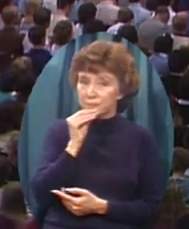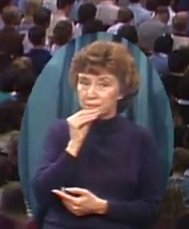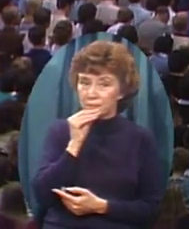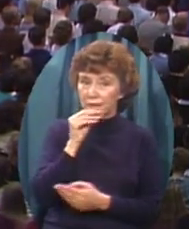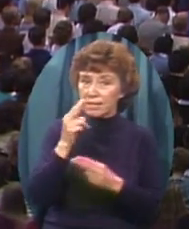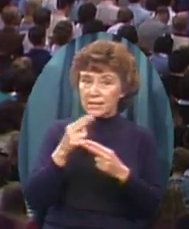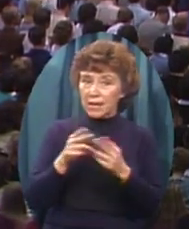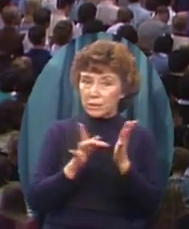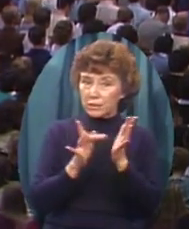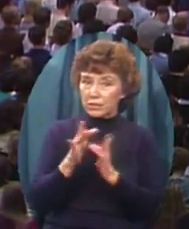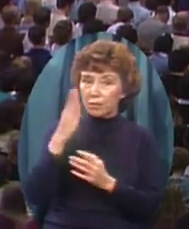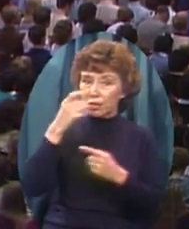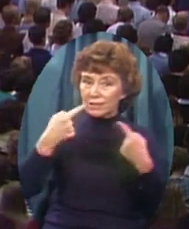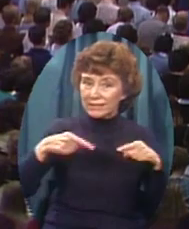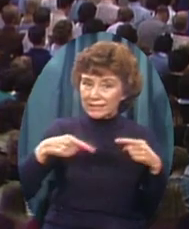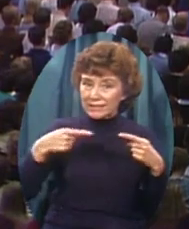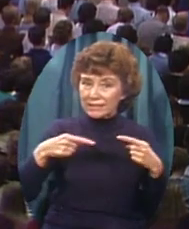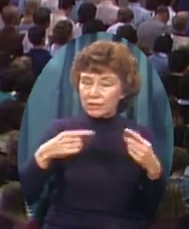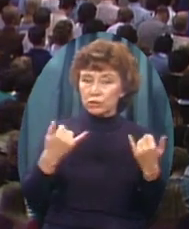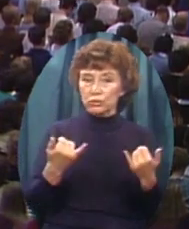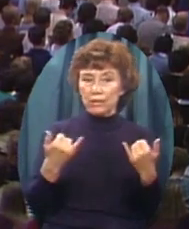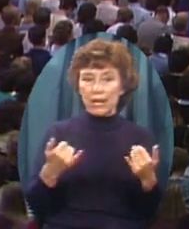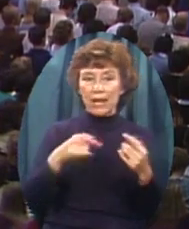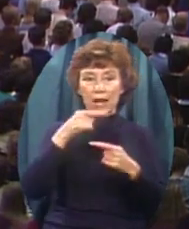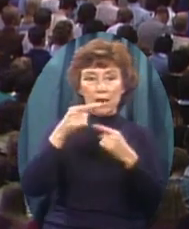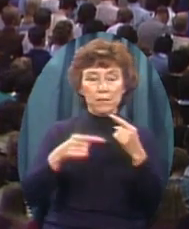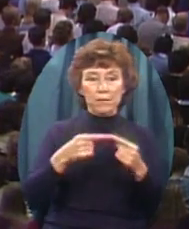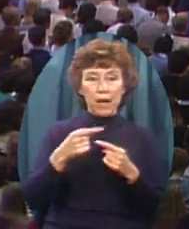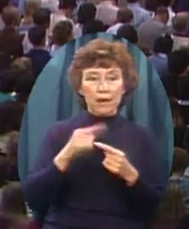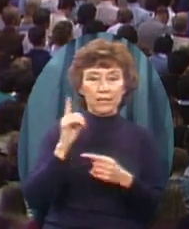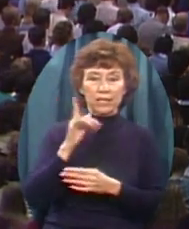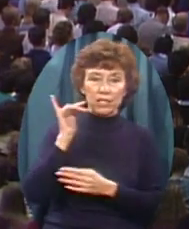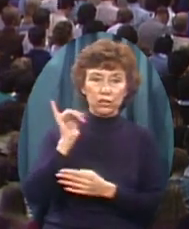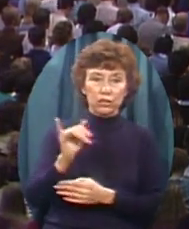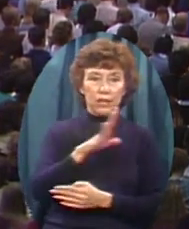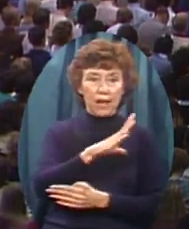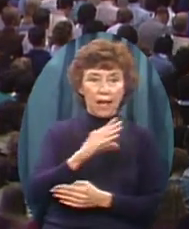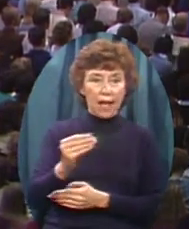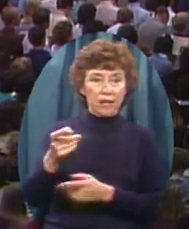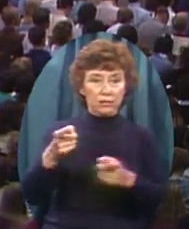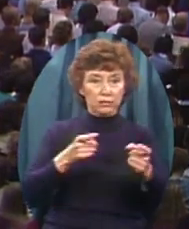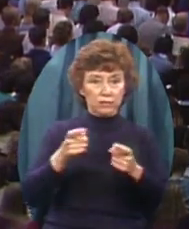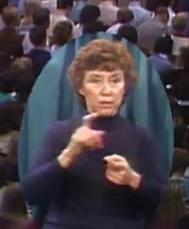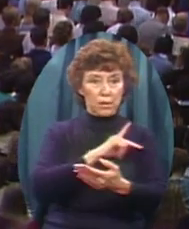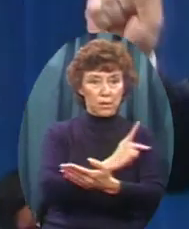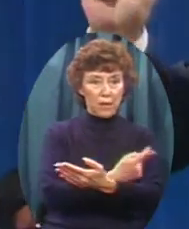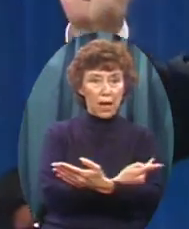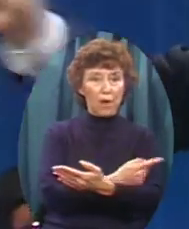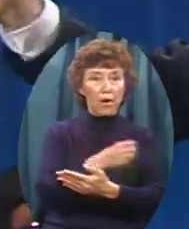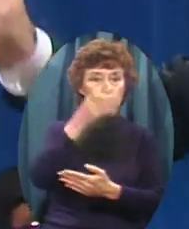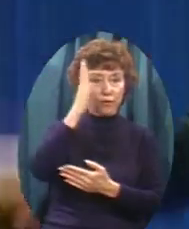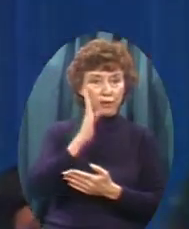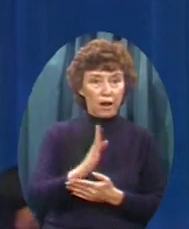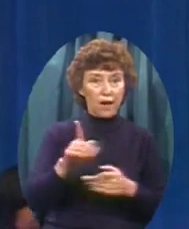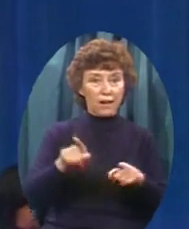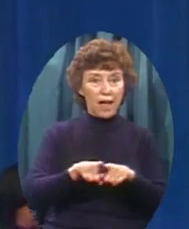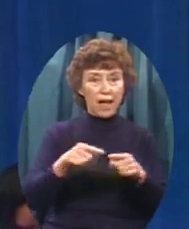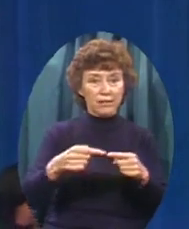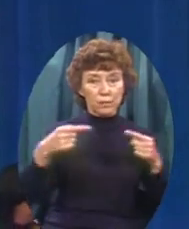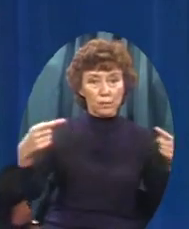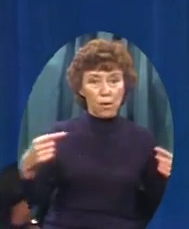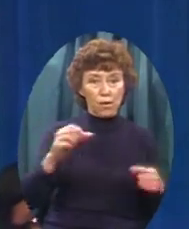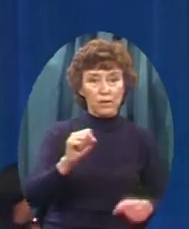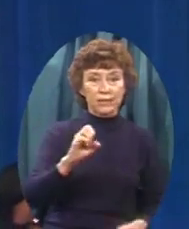is A controversy Raging today Over the eternality And sovereignty Of Almighty God As it opposes Secular